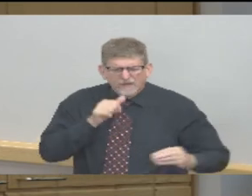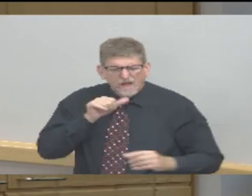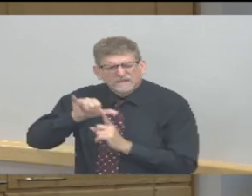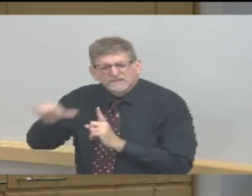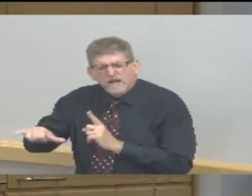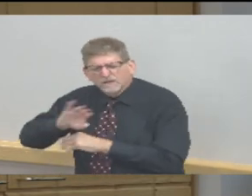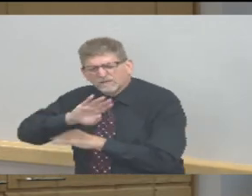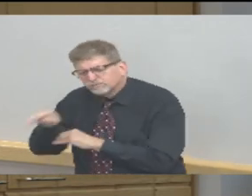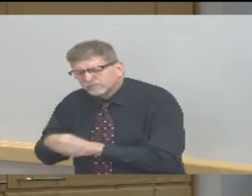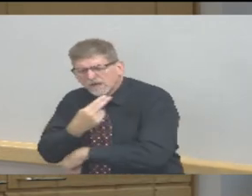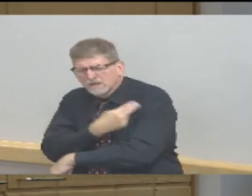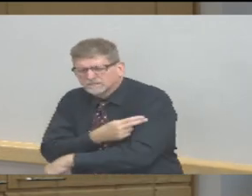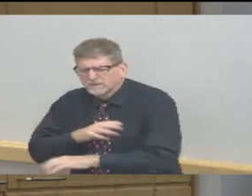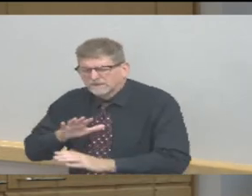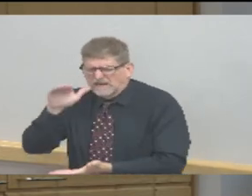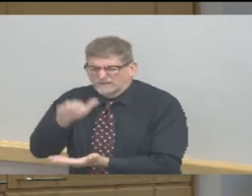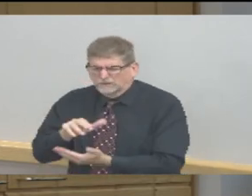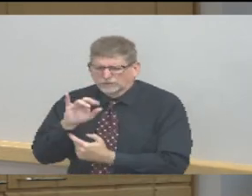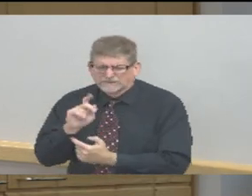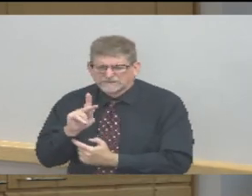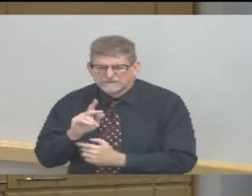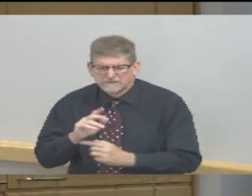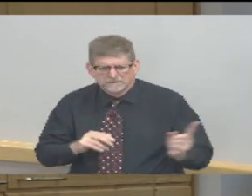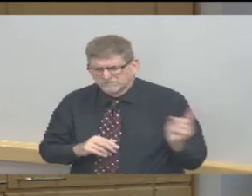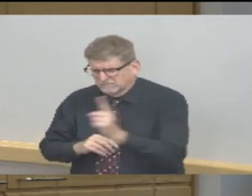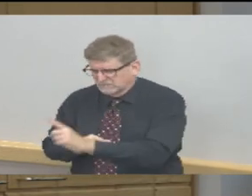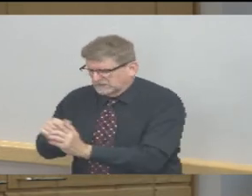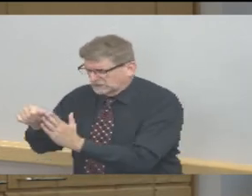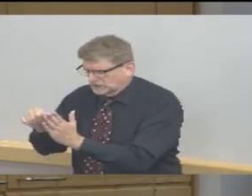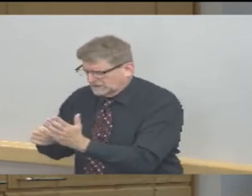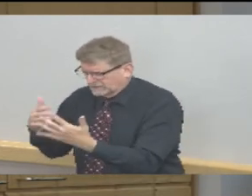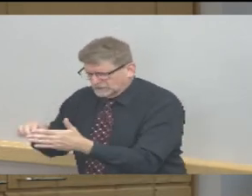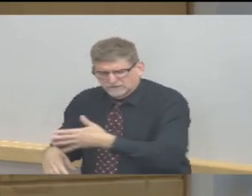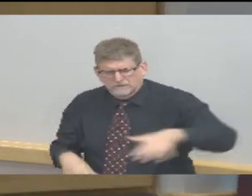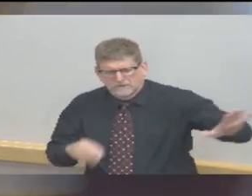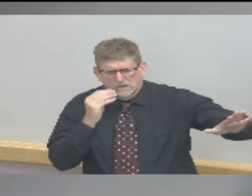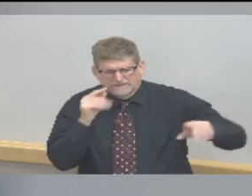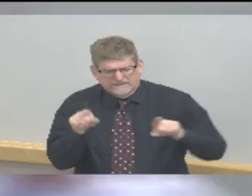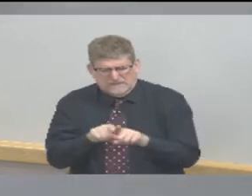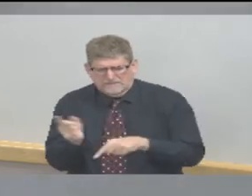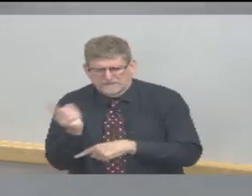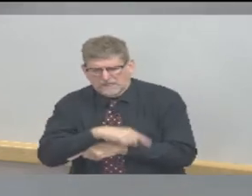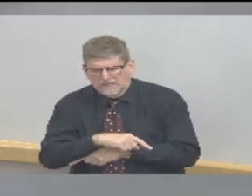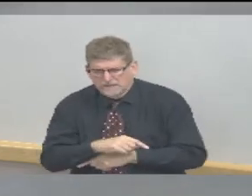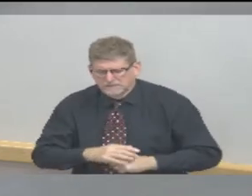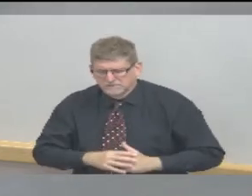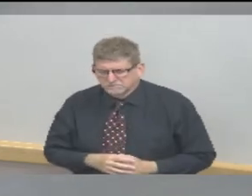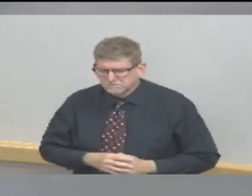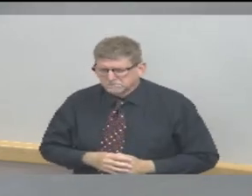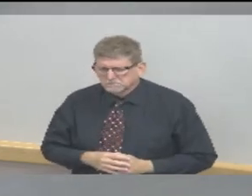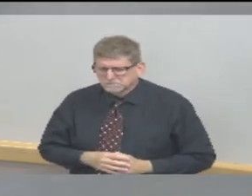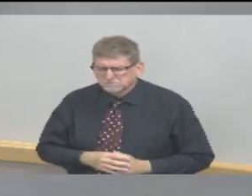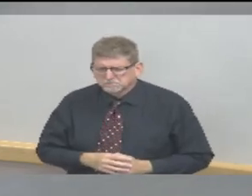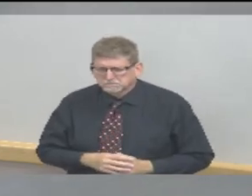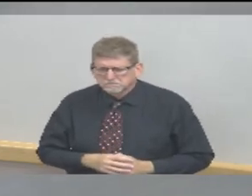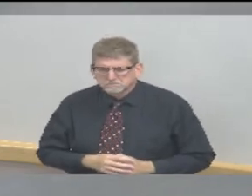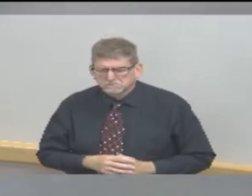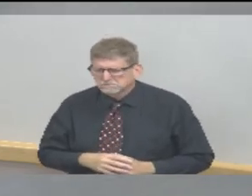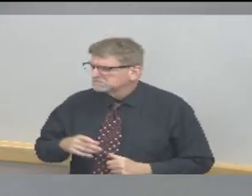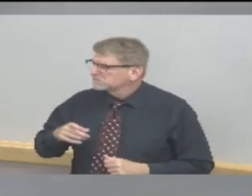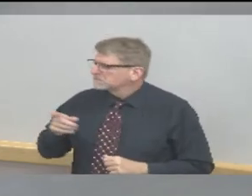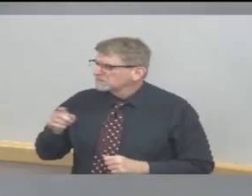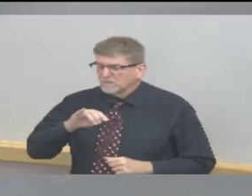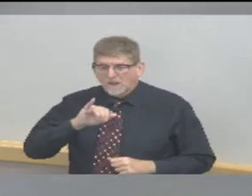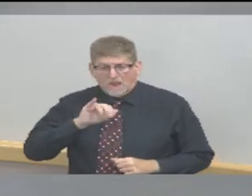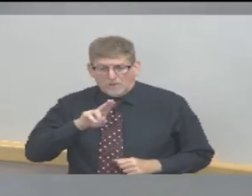Same. Not doing a test when they leave the hospital before the procedure, yes. But I will also emphasize that we are